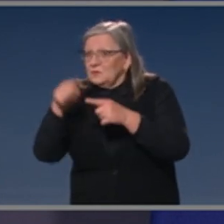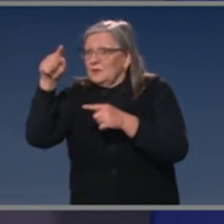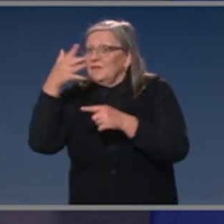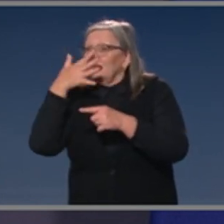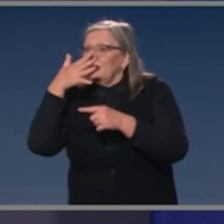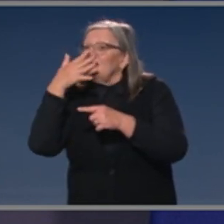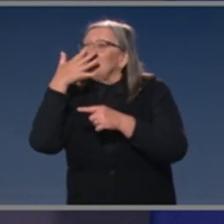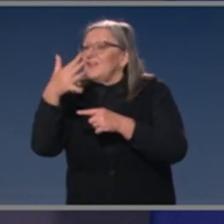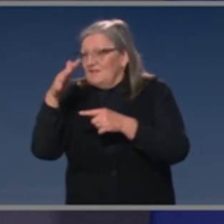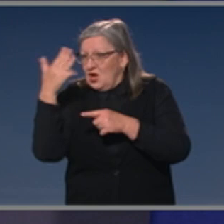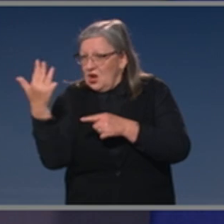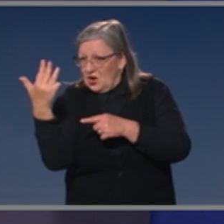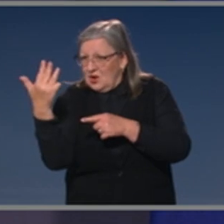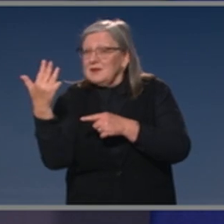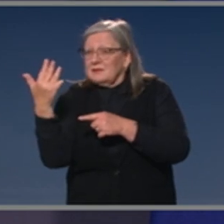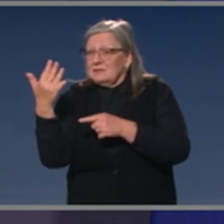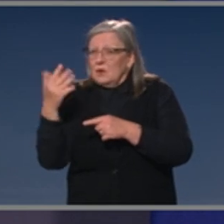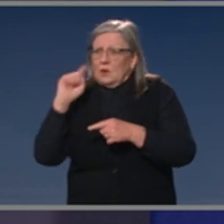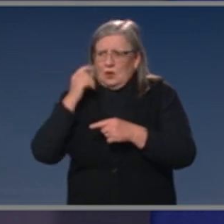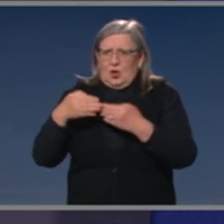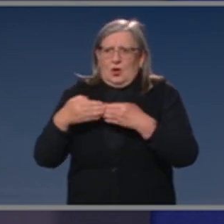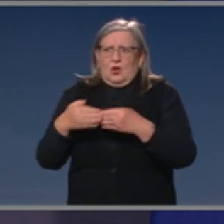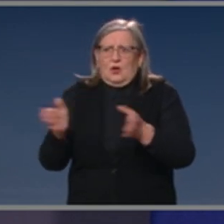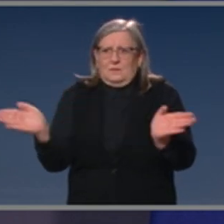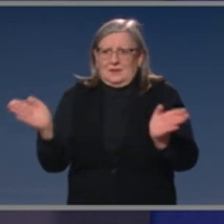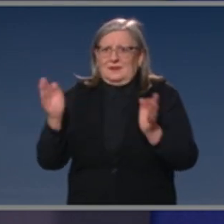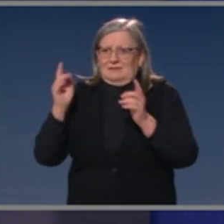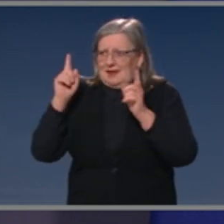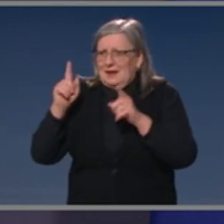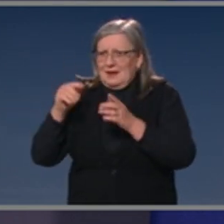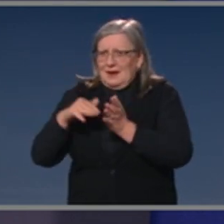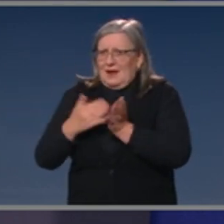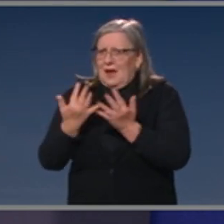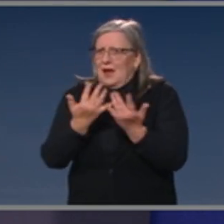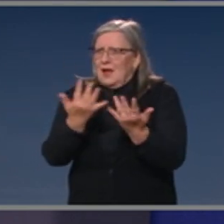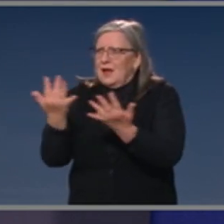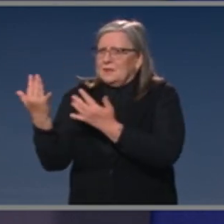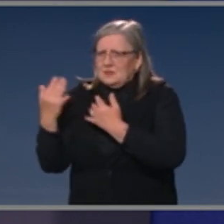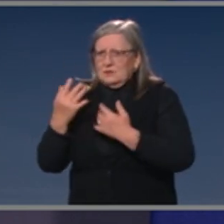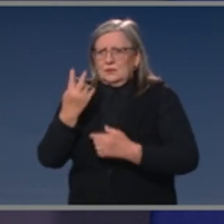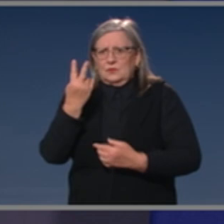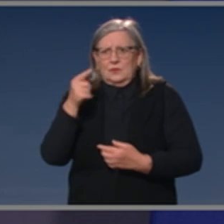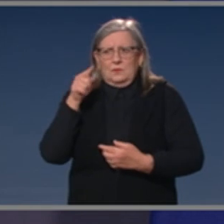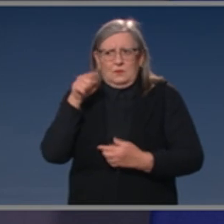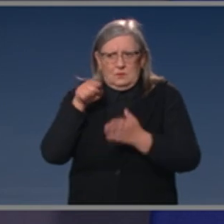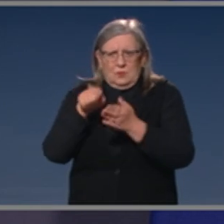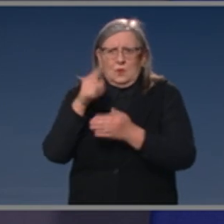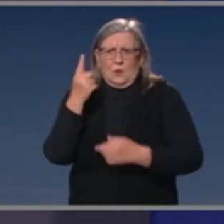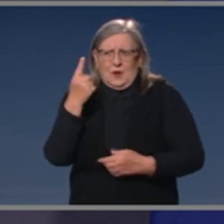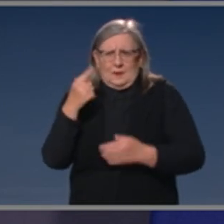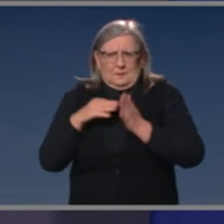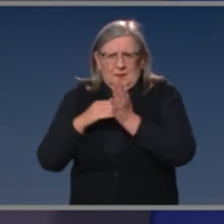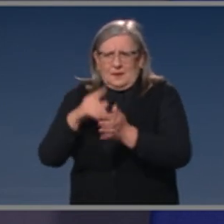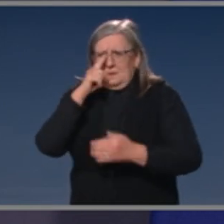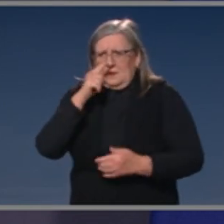open for approximately 2.1 million people who are in that 50 to 59 group